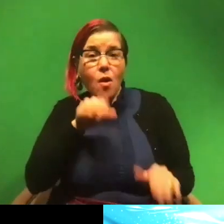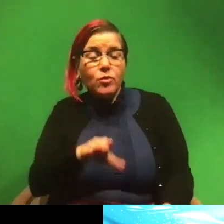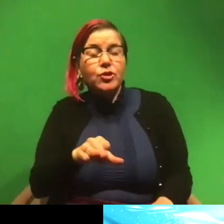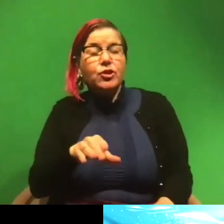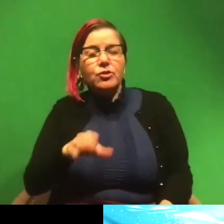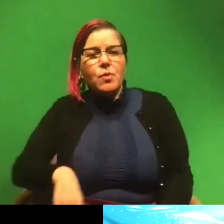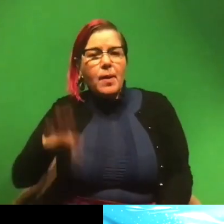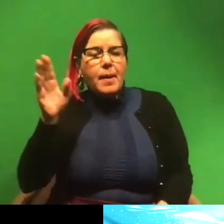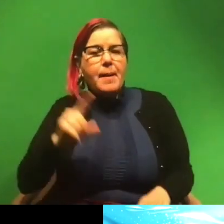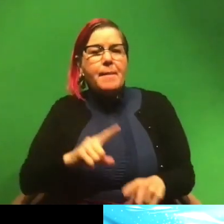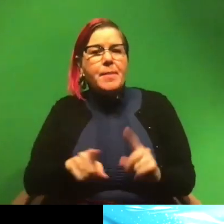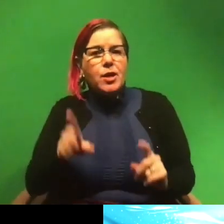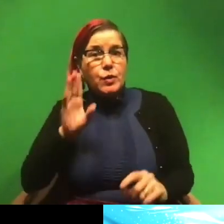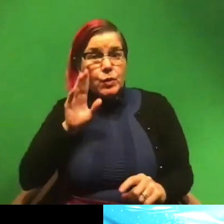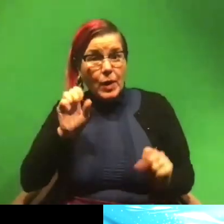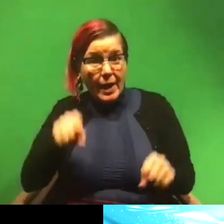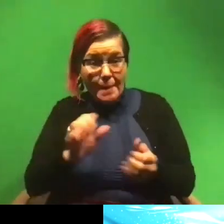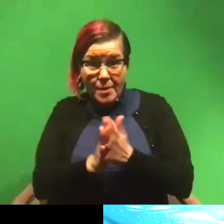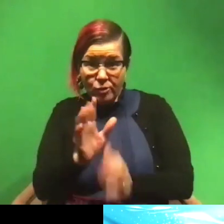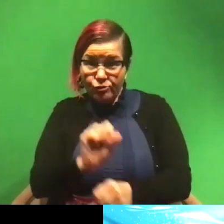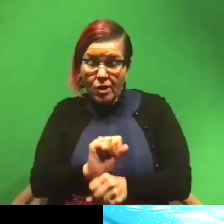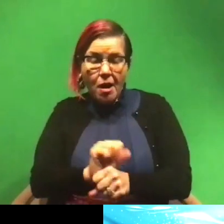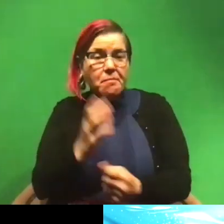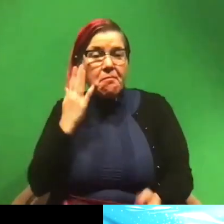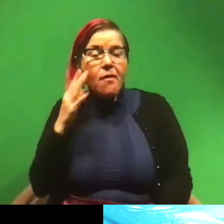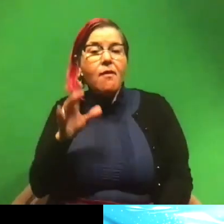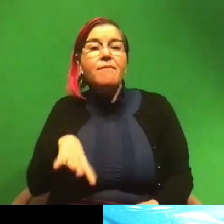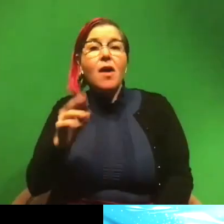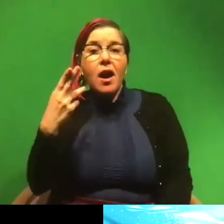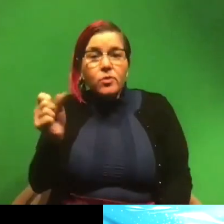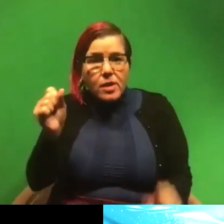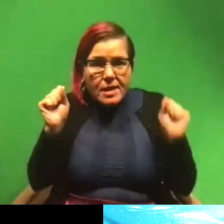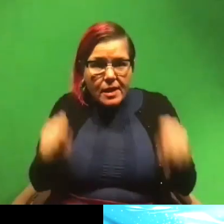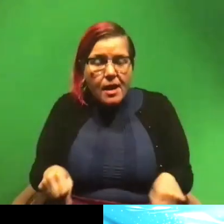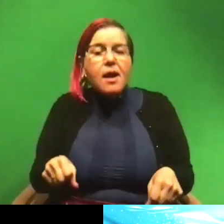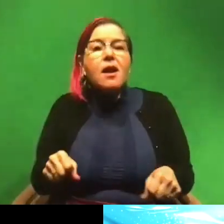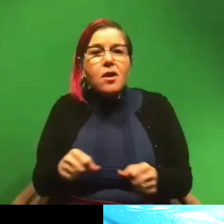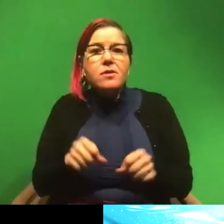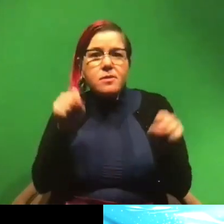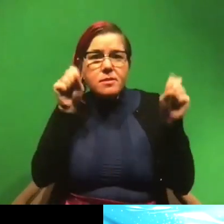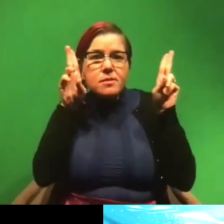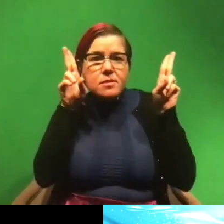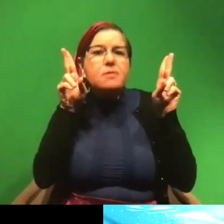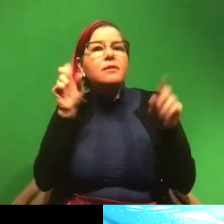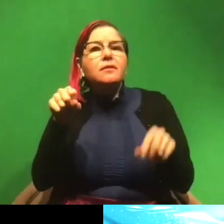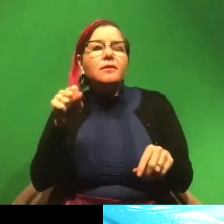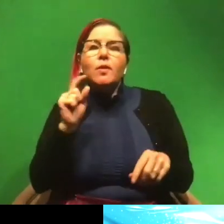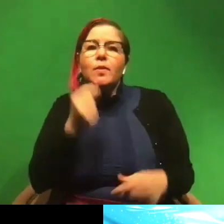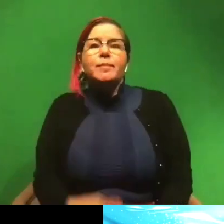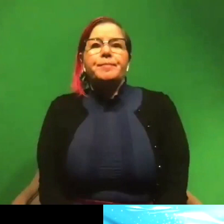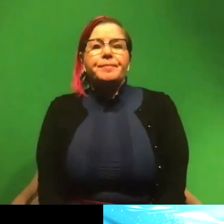kid, but I didn't know that you can make that a job. And then I found out in high school, you can make it a job. And I was like, Oh, man, that's so cool.